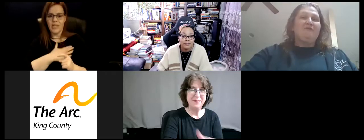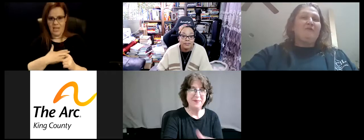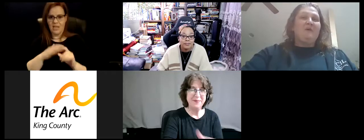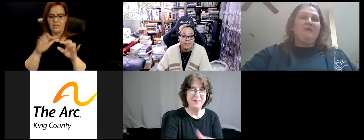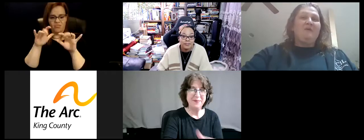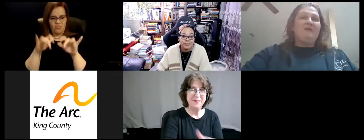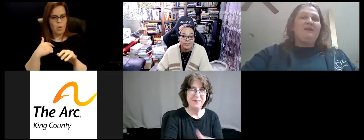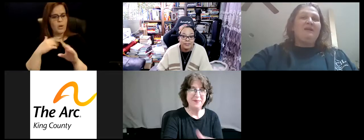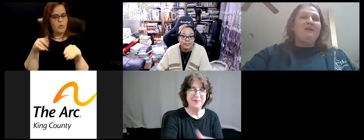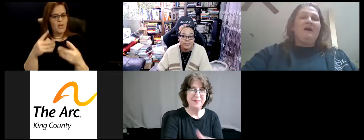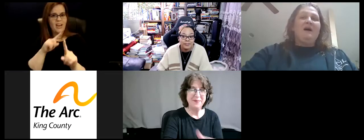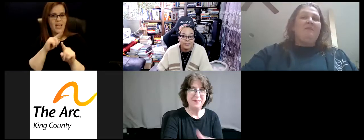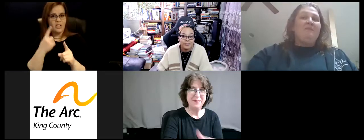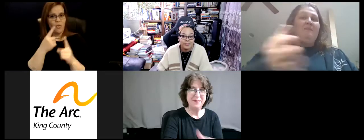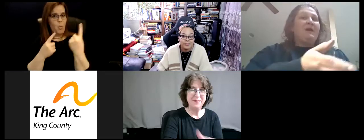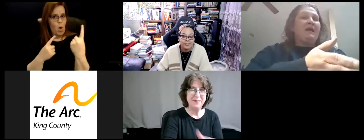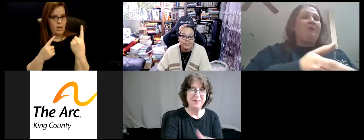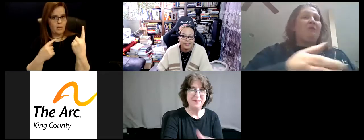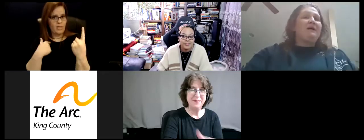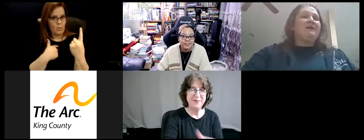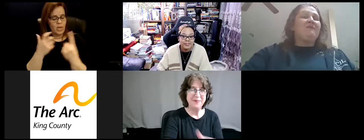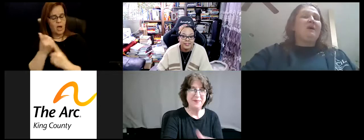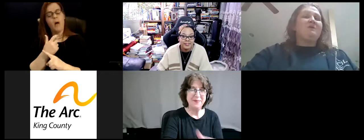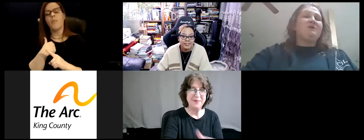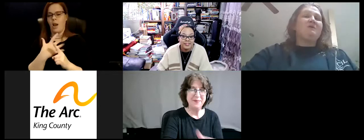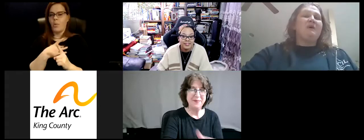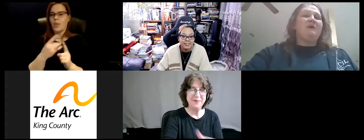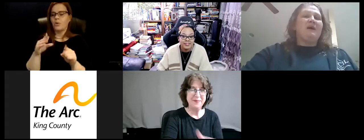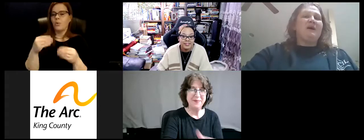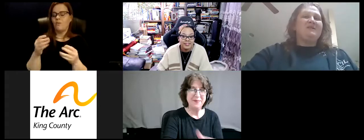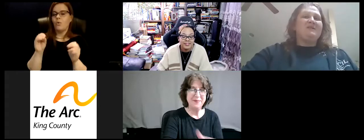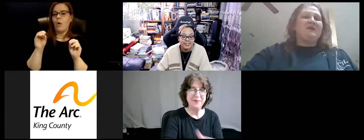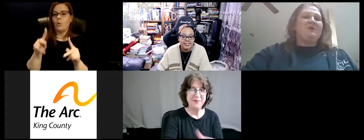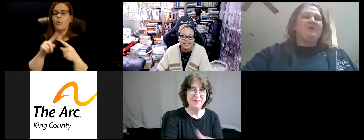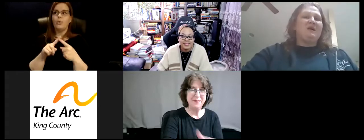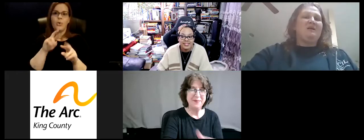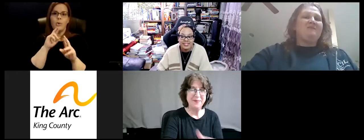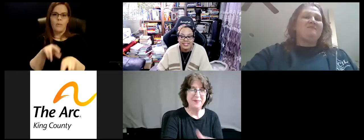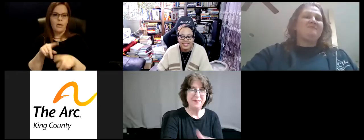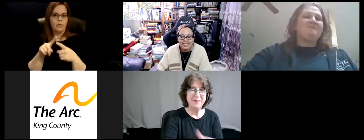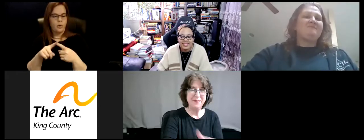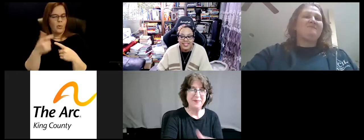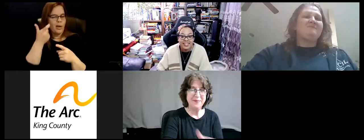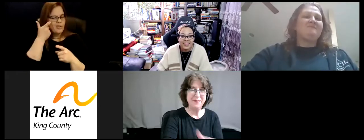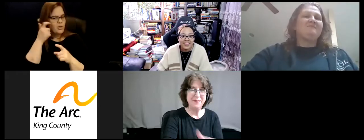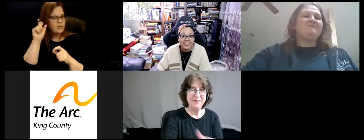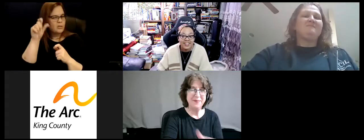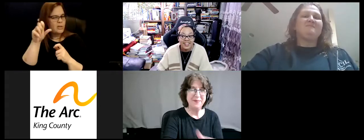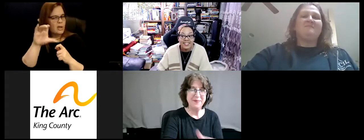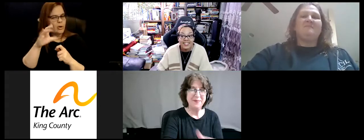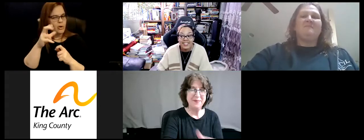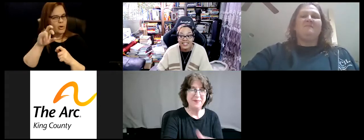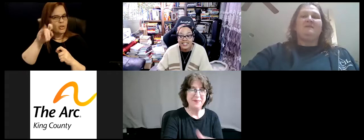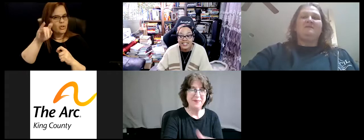answer for the one that we've gotten. Uh, but again, I would like to give you an opportunity to respond to what I had just said, Christiana. Yeah.